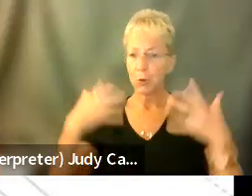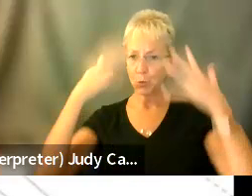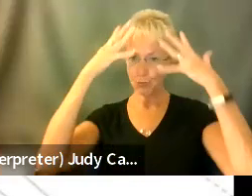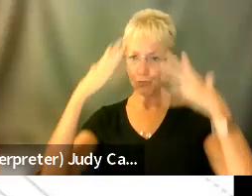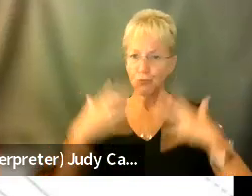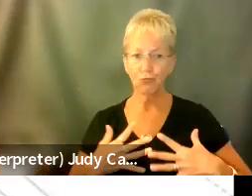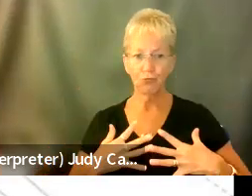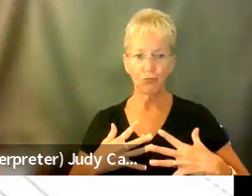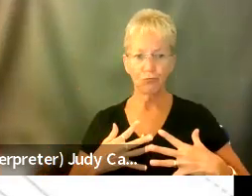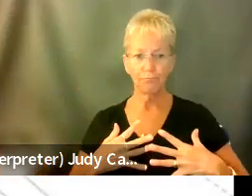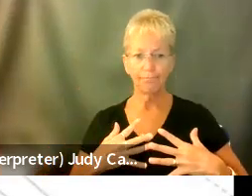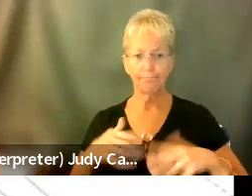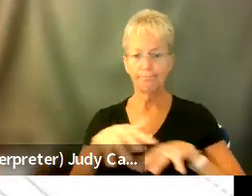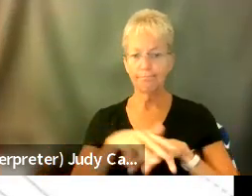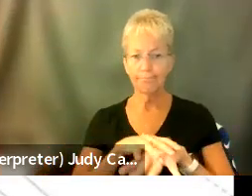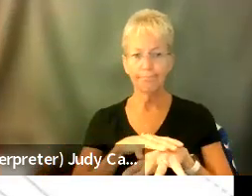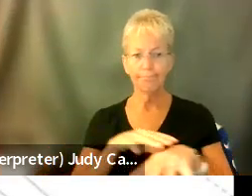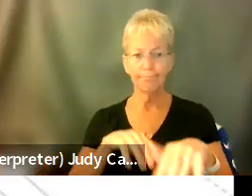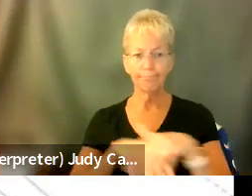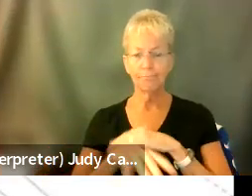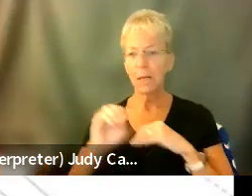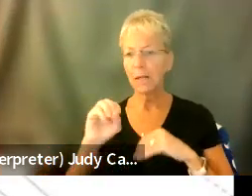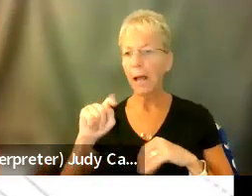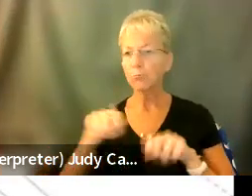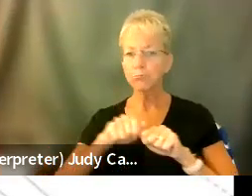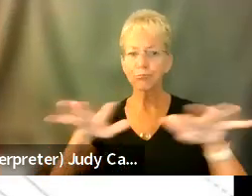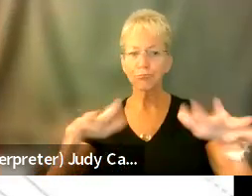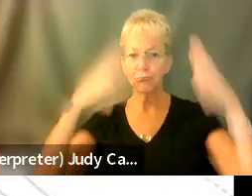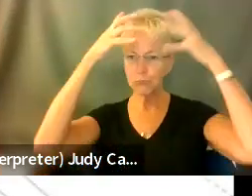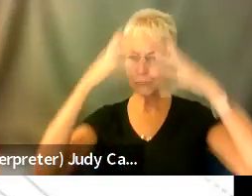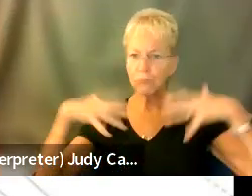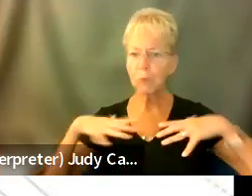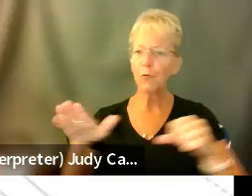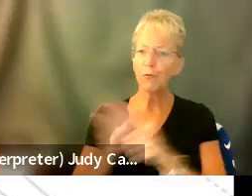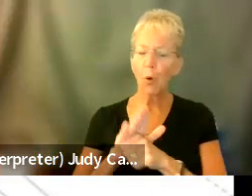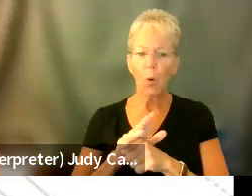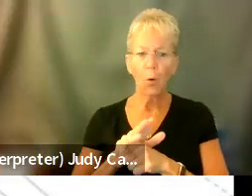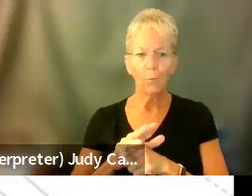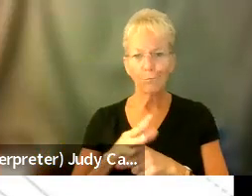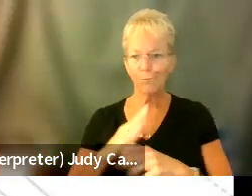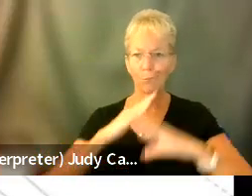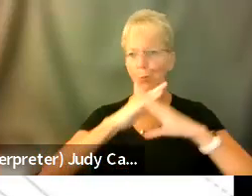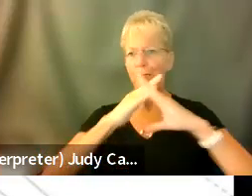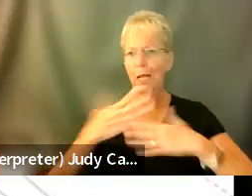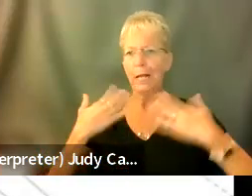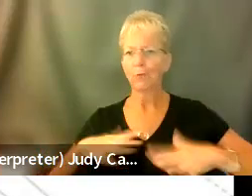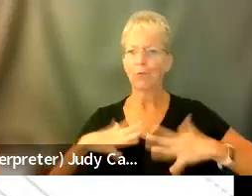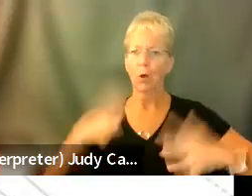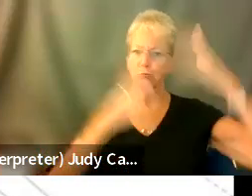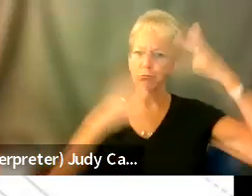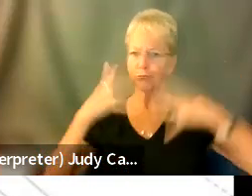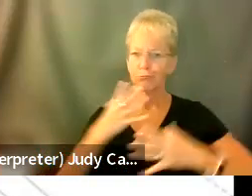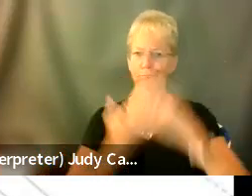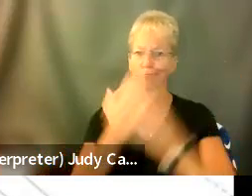like, you know, when you watch those movies, when there's like an outbreak, everybody had to wear, like full, um, uniforms and all this stuff,